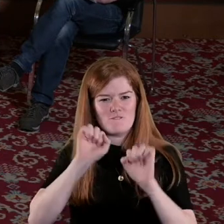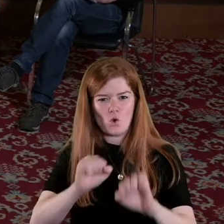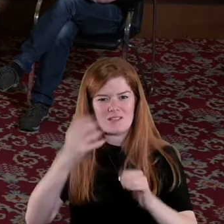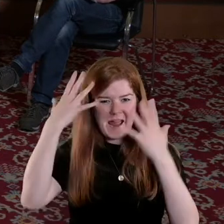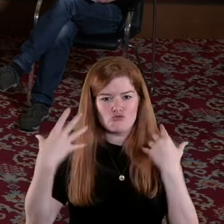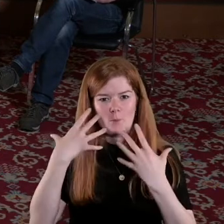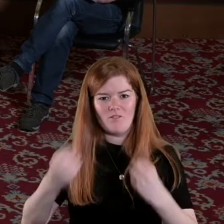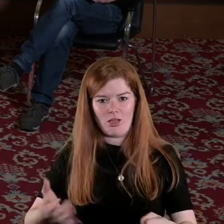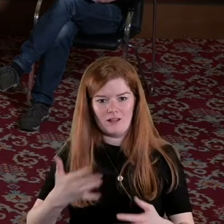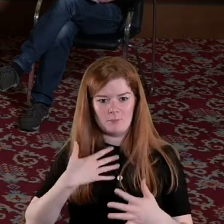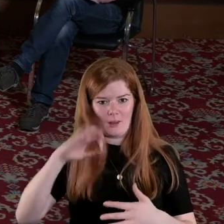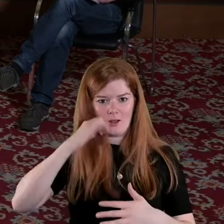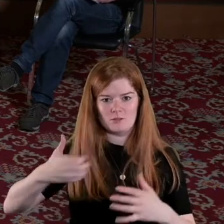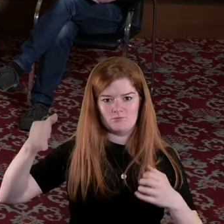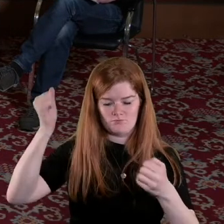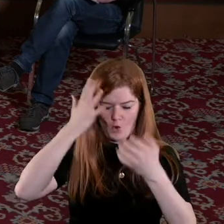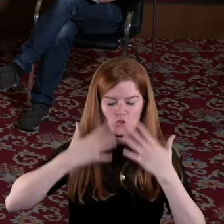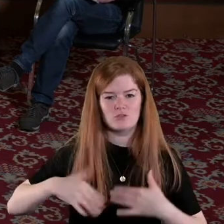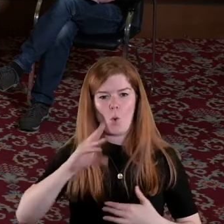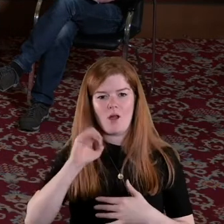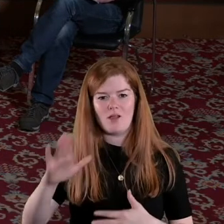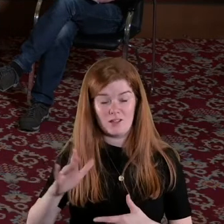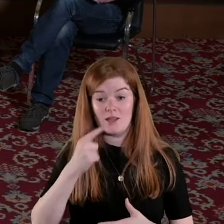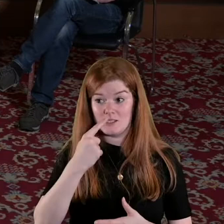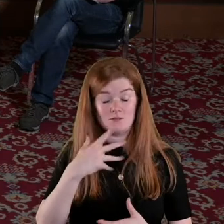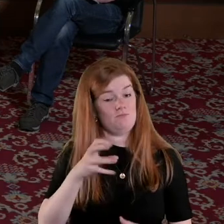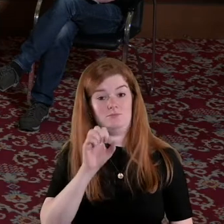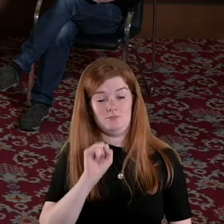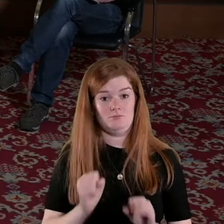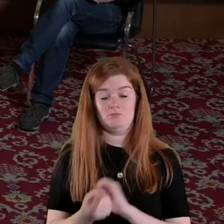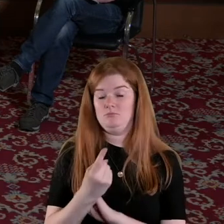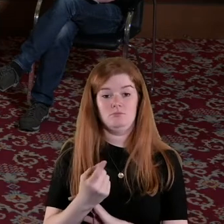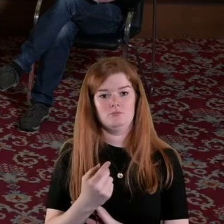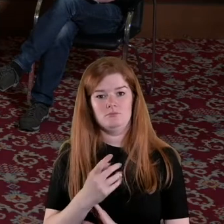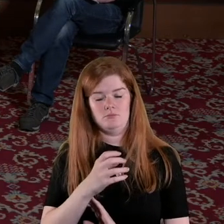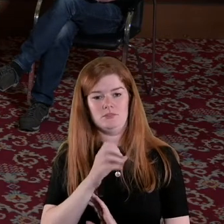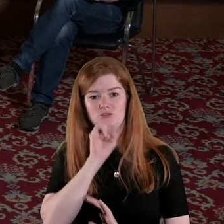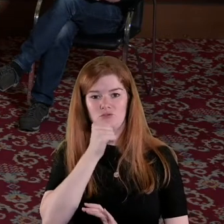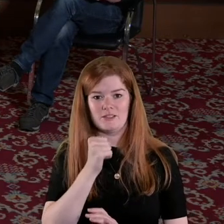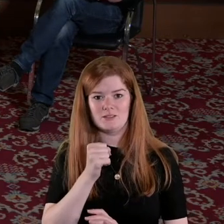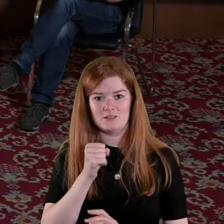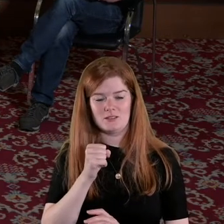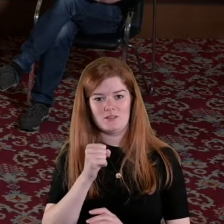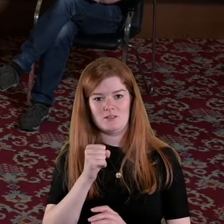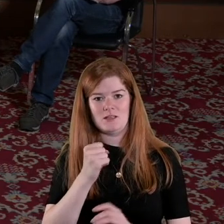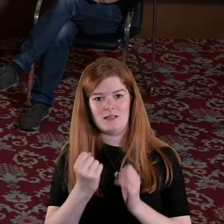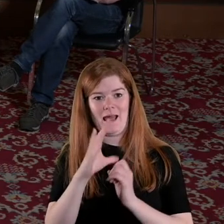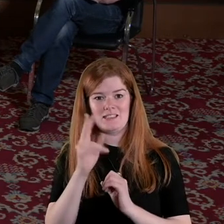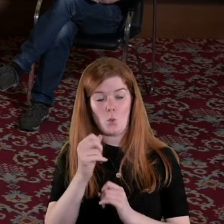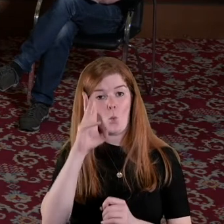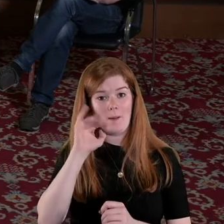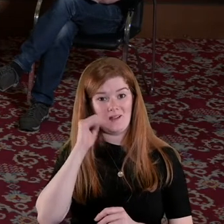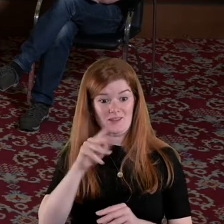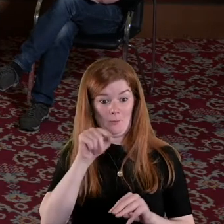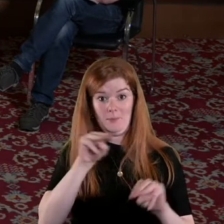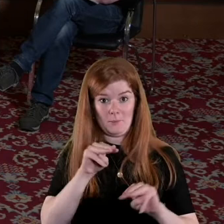removal and this was a very controversial case because the alleged perpetrators if you like went right